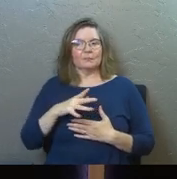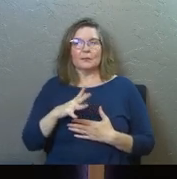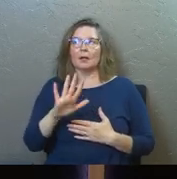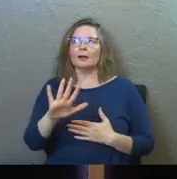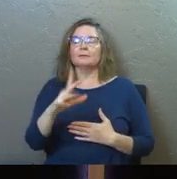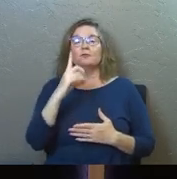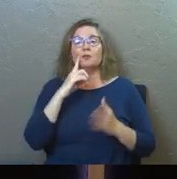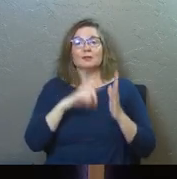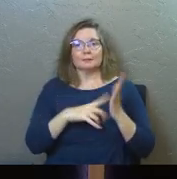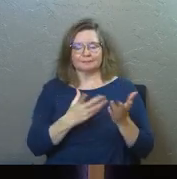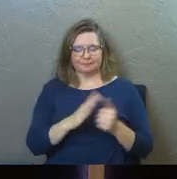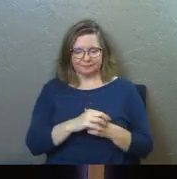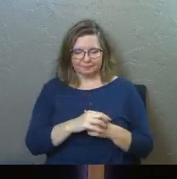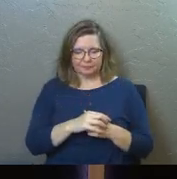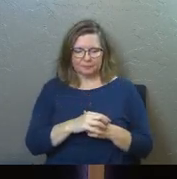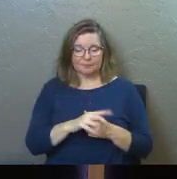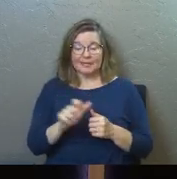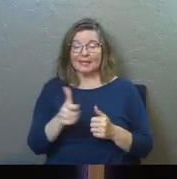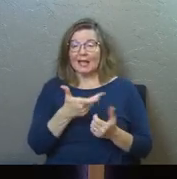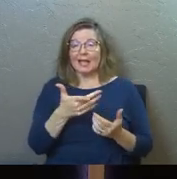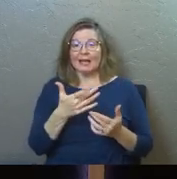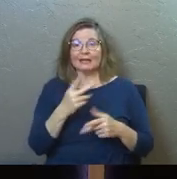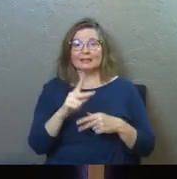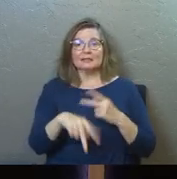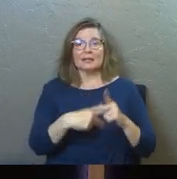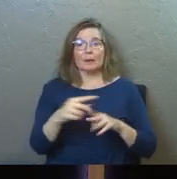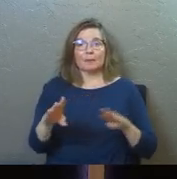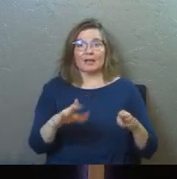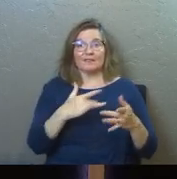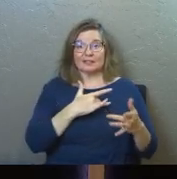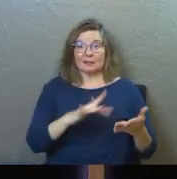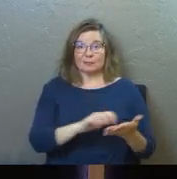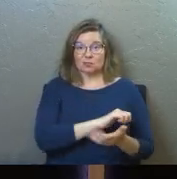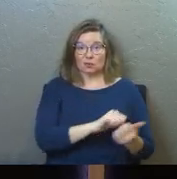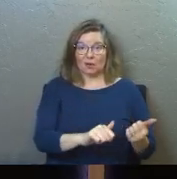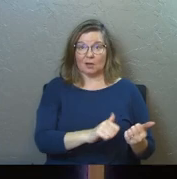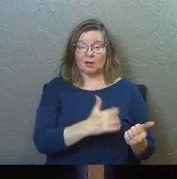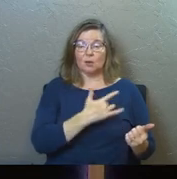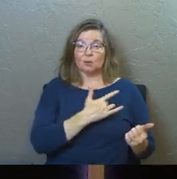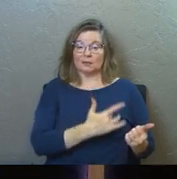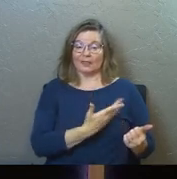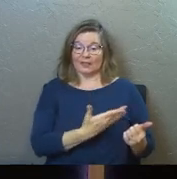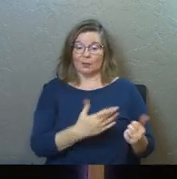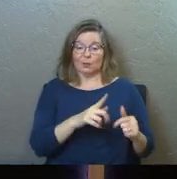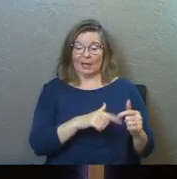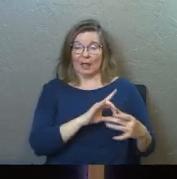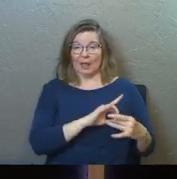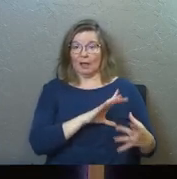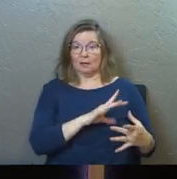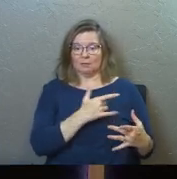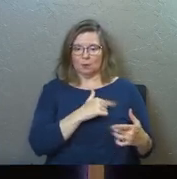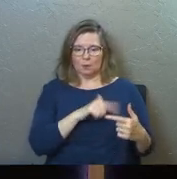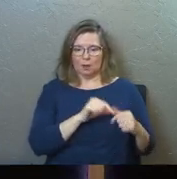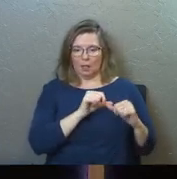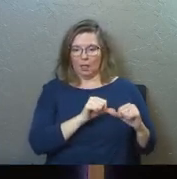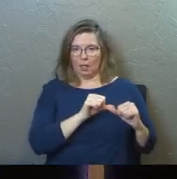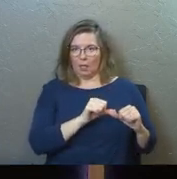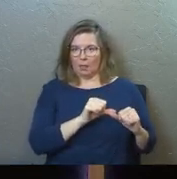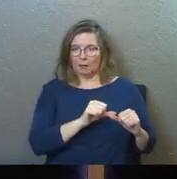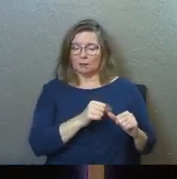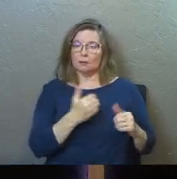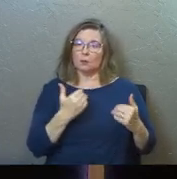any, uh, behavior in our life, we're almost always the, the things that we can't let go of, the things that we continue,